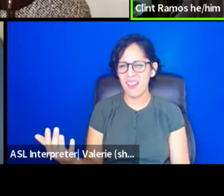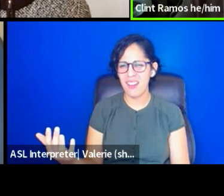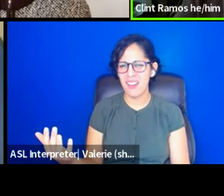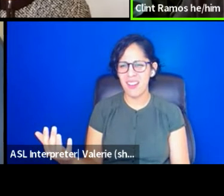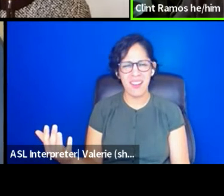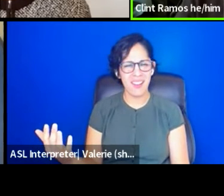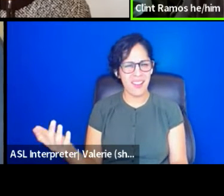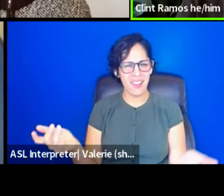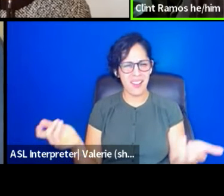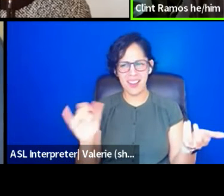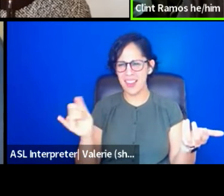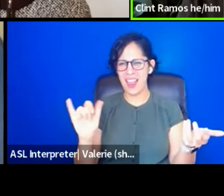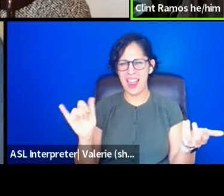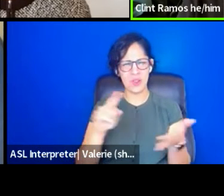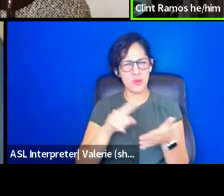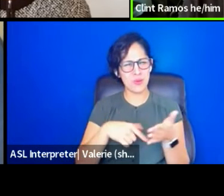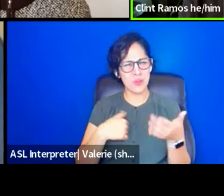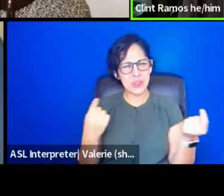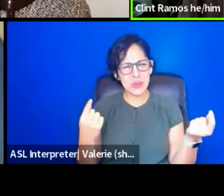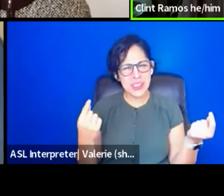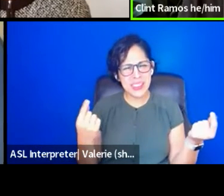Like, what are we, what are we doing?